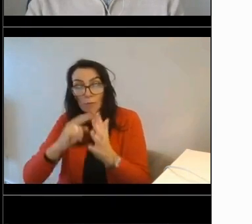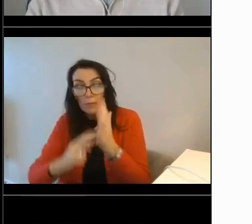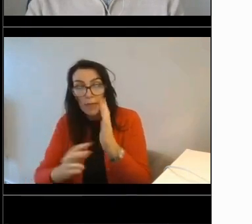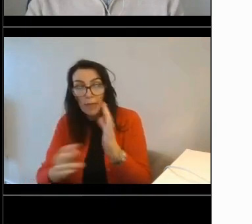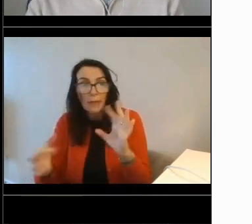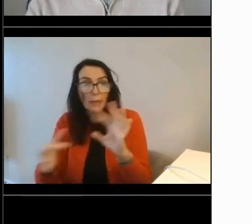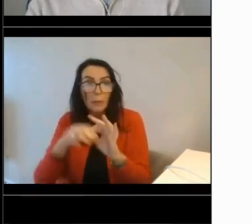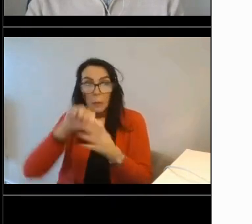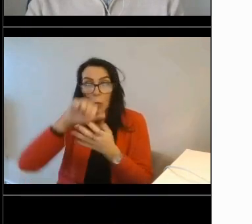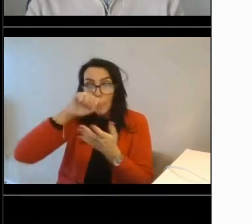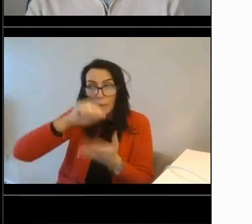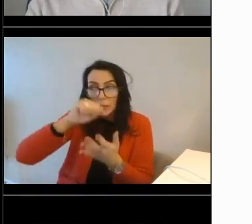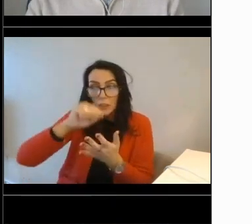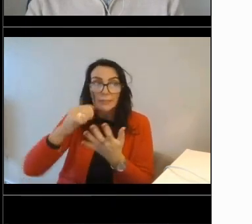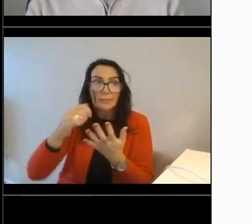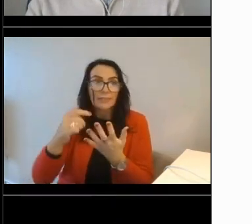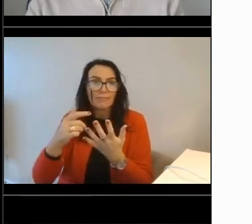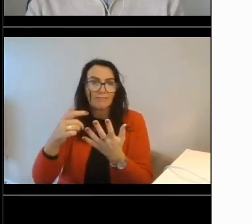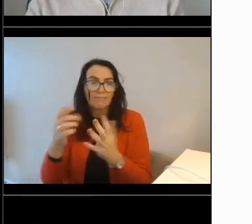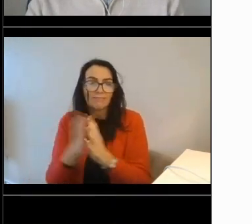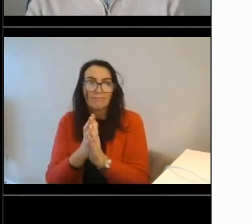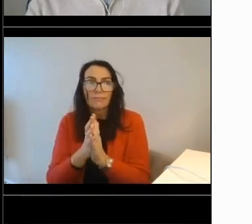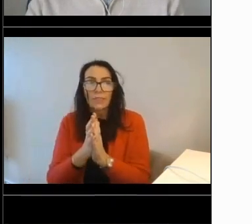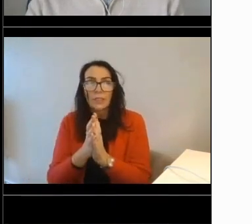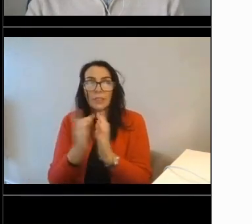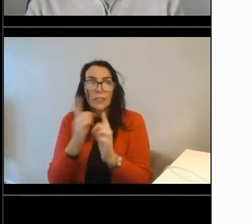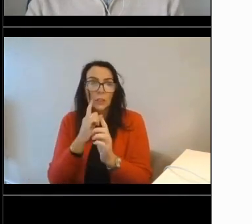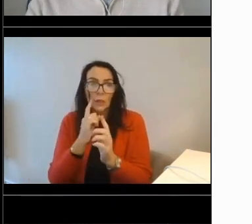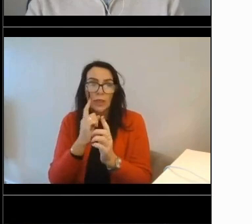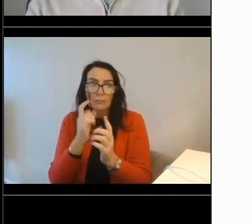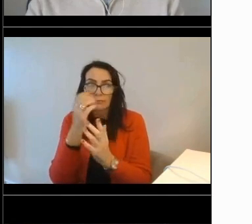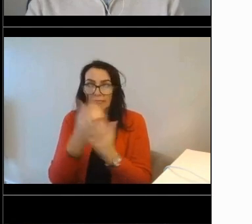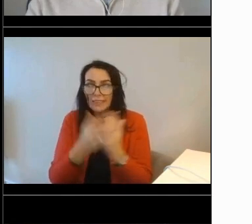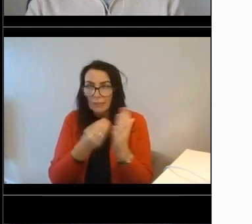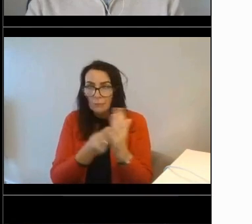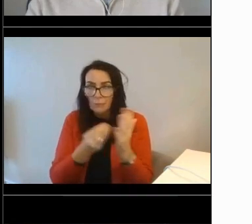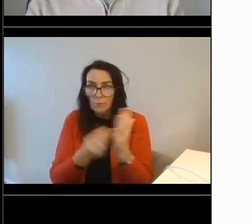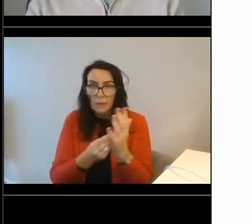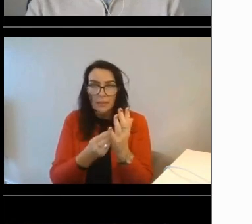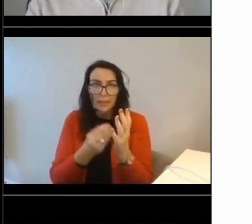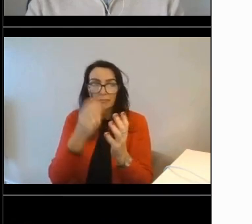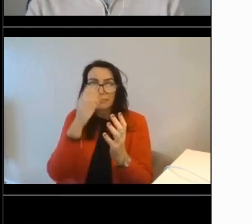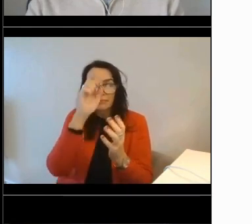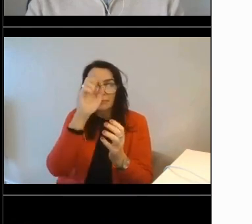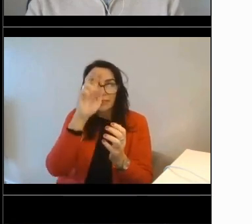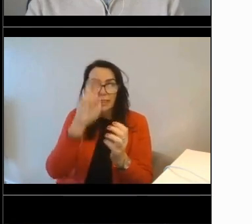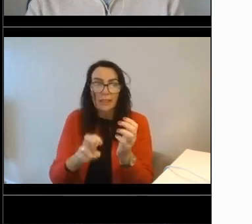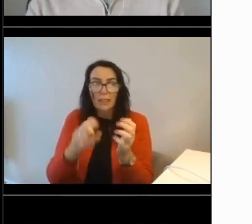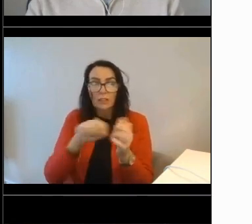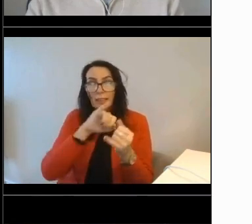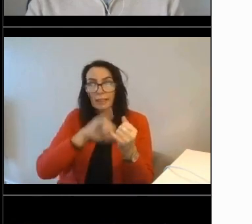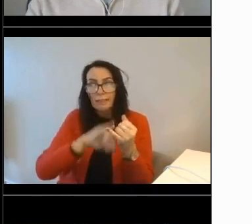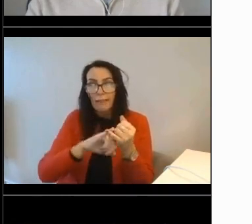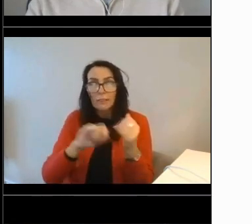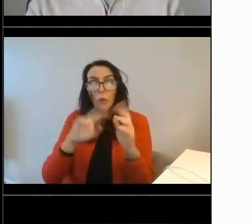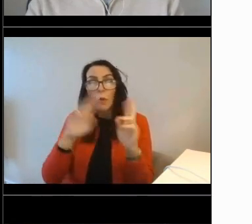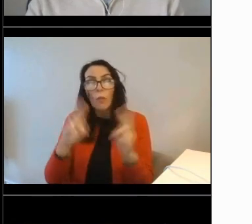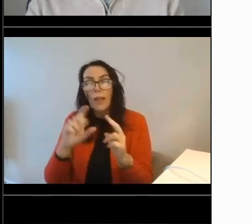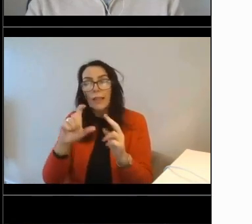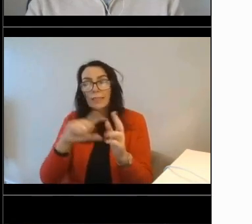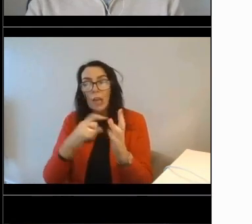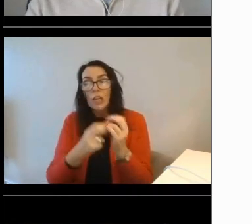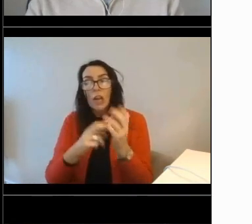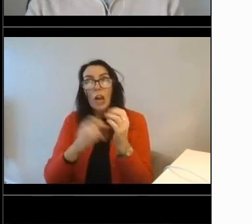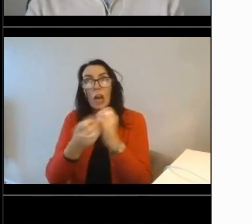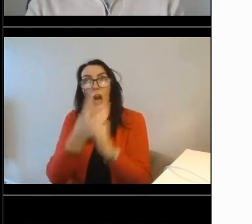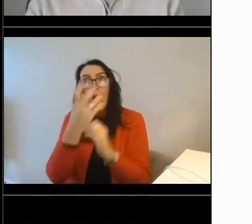motivations. This could include saving money on energy bills, improving energy efficiency, or reducing their carbon footprint. The main